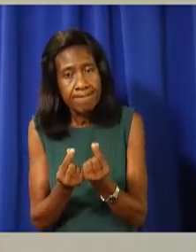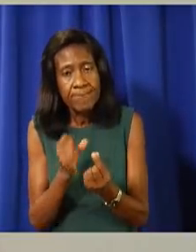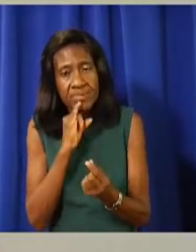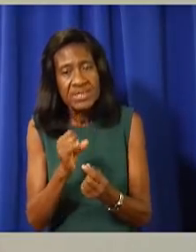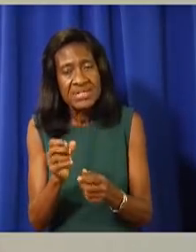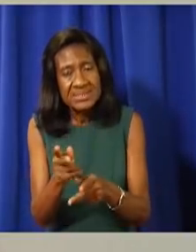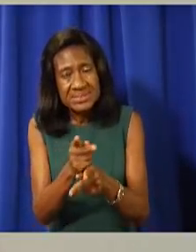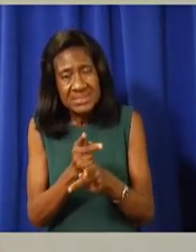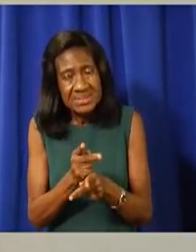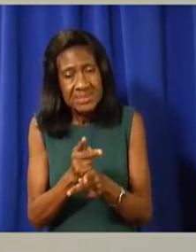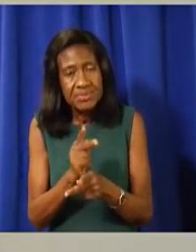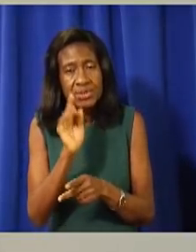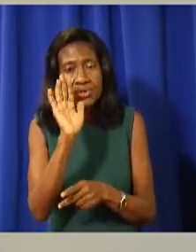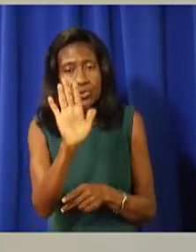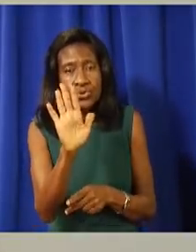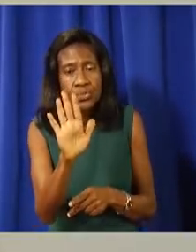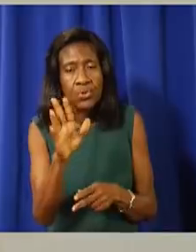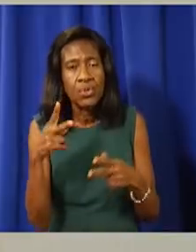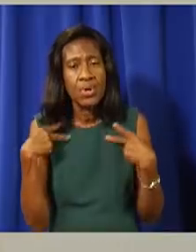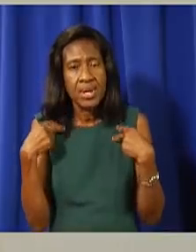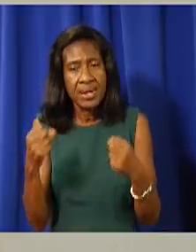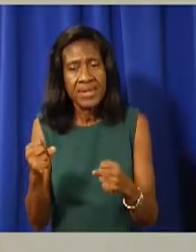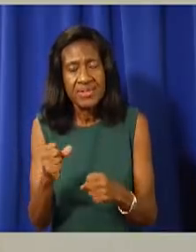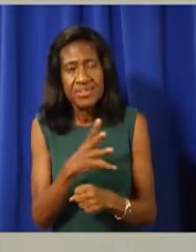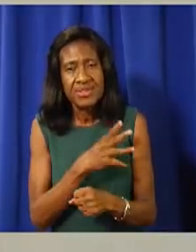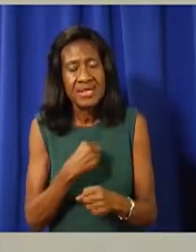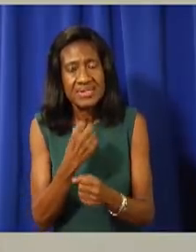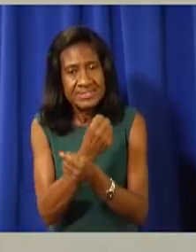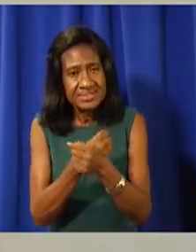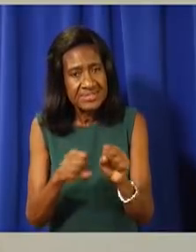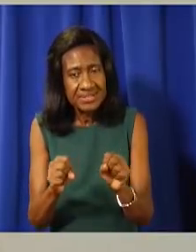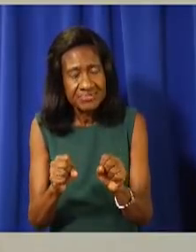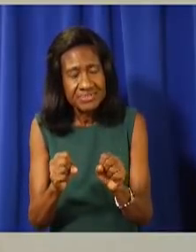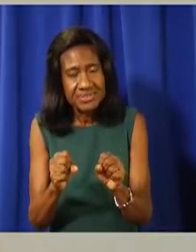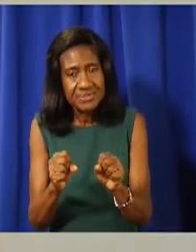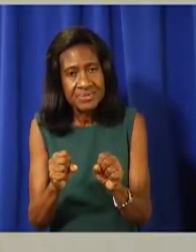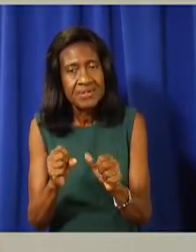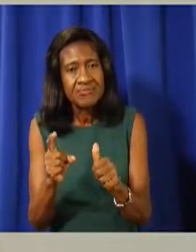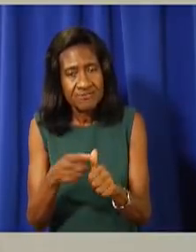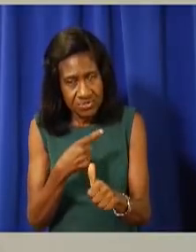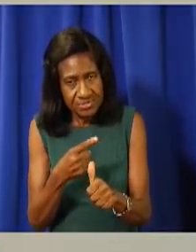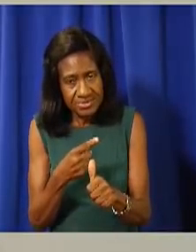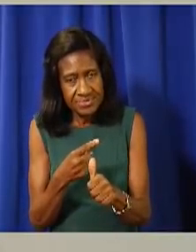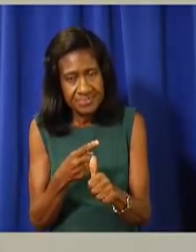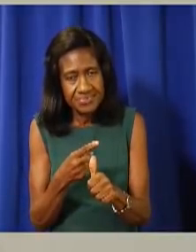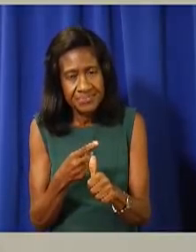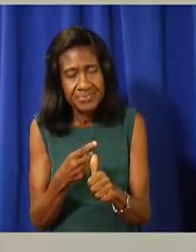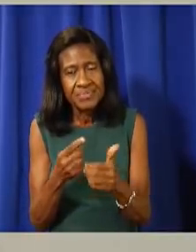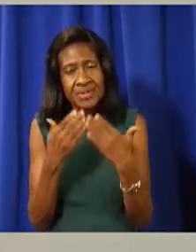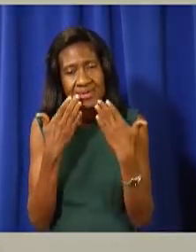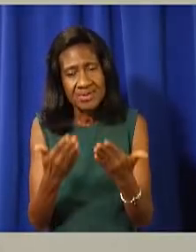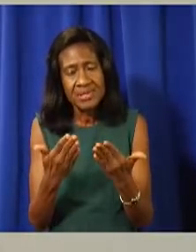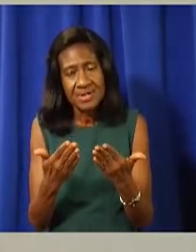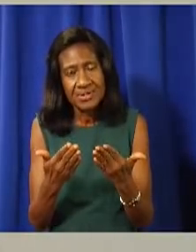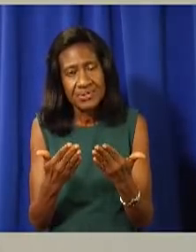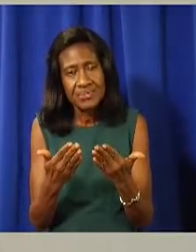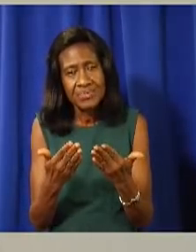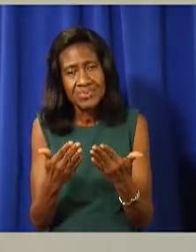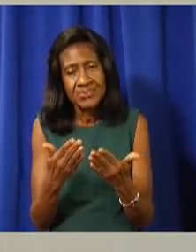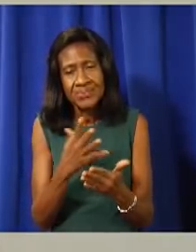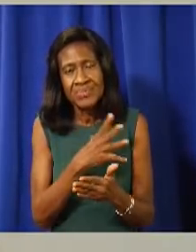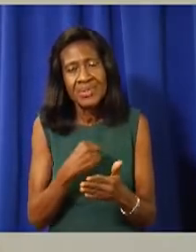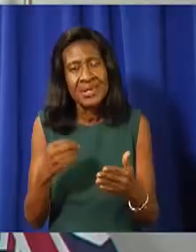paramount in all of our considerations and plans. Thank you all for listening and have a wonderful